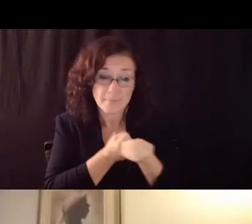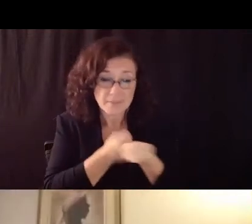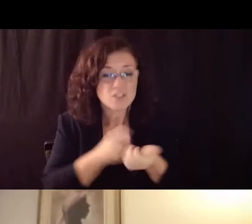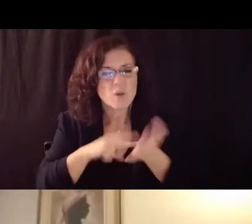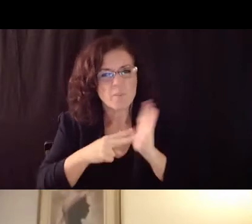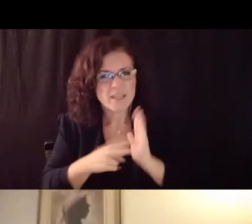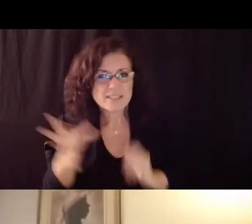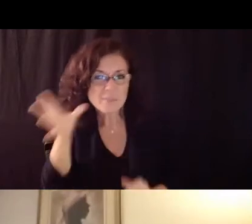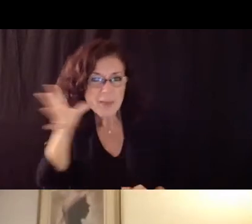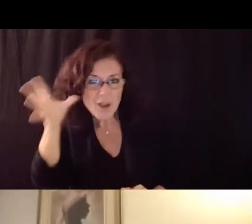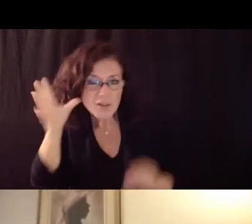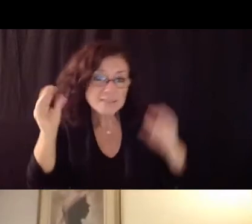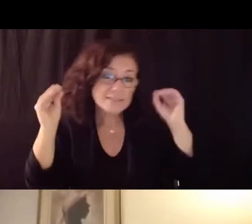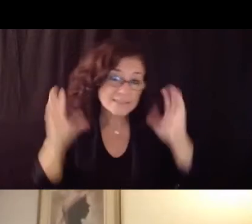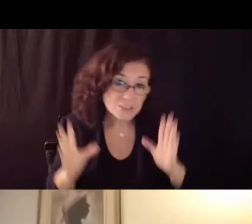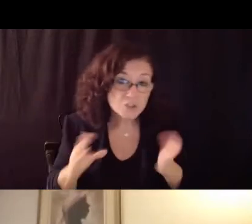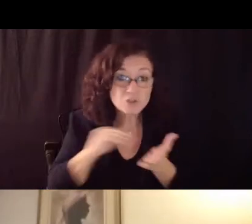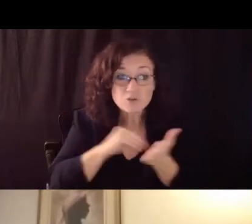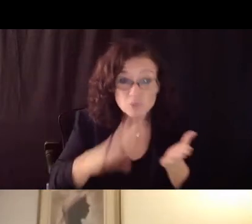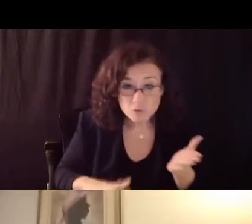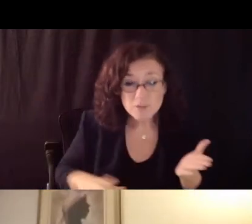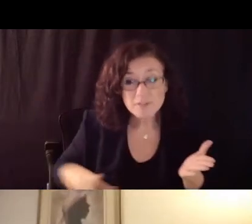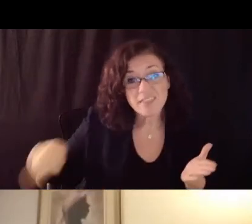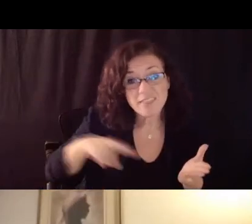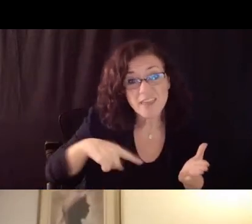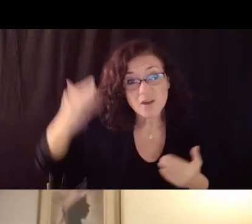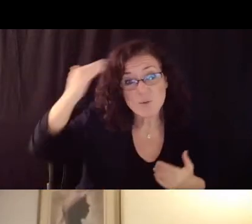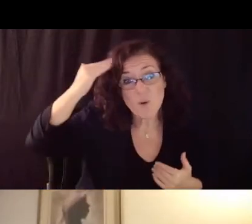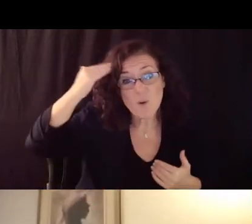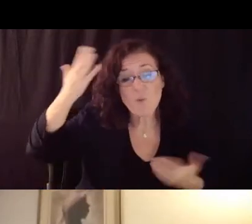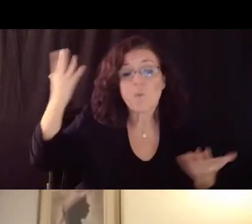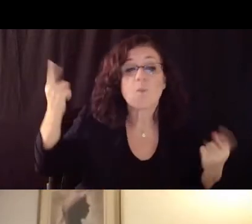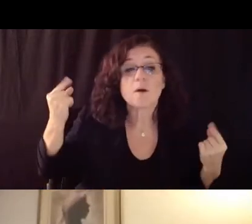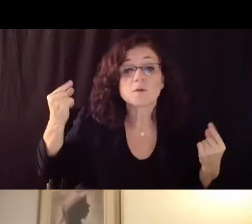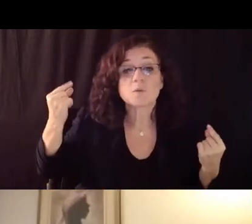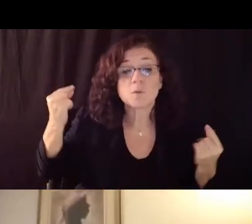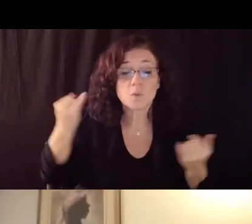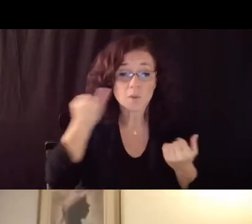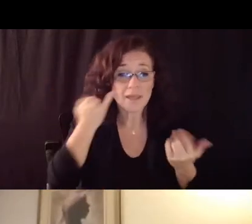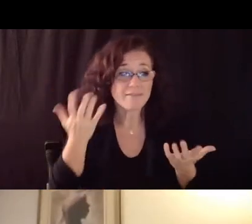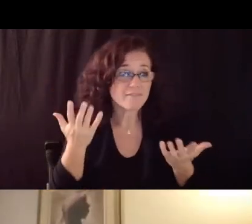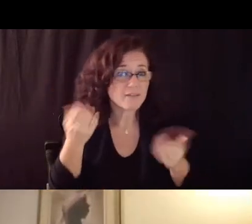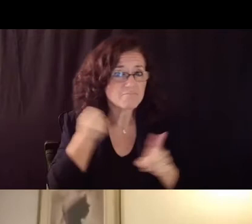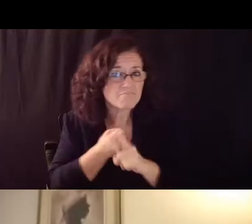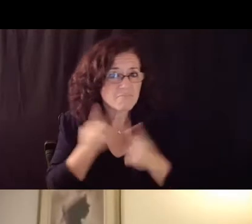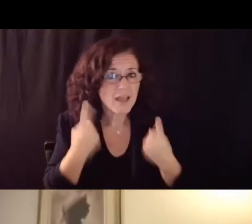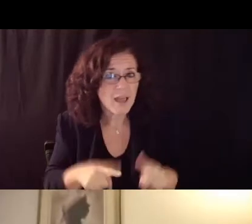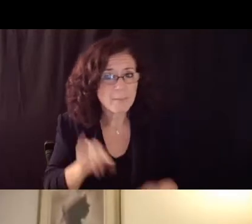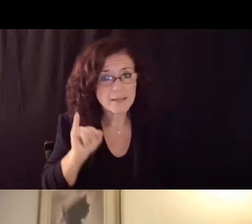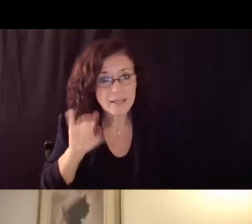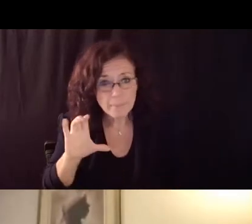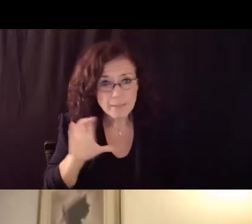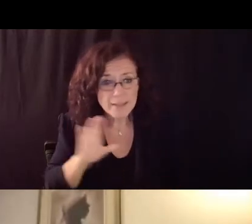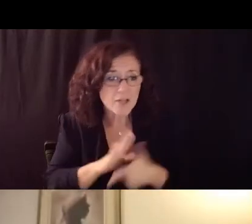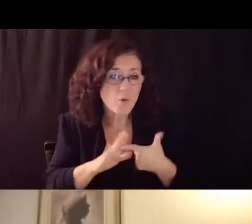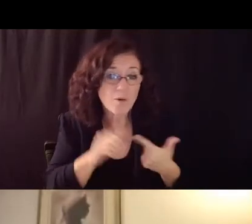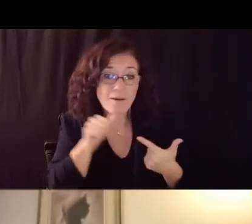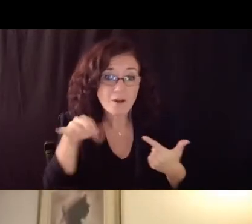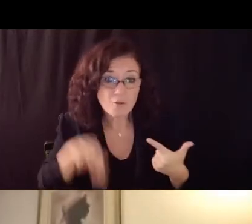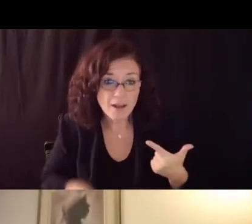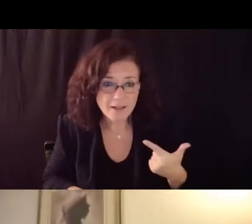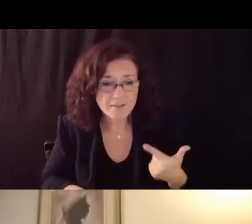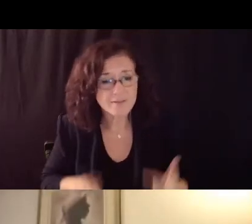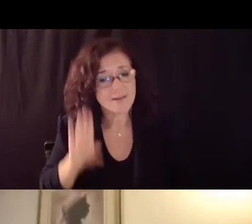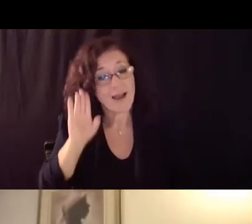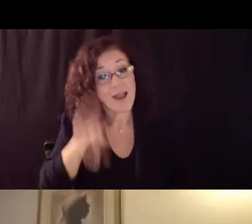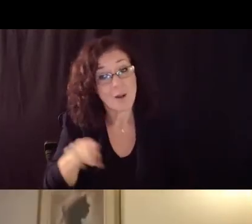what's at stake with an incomplete what's at stake with a non-credit you know of course i know you know it and